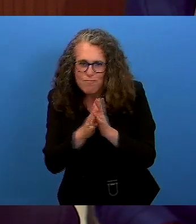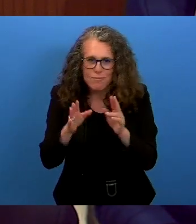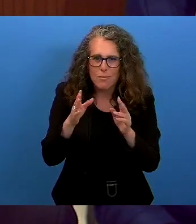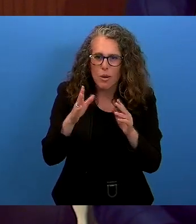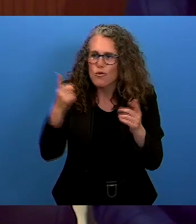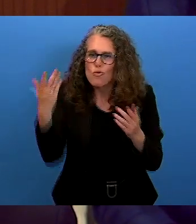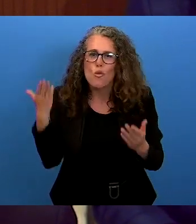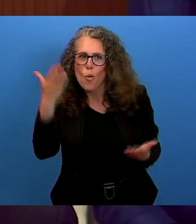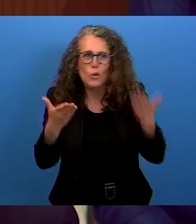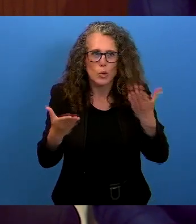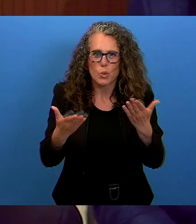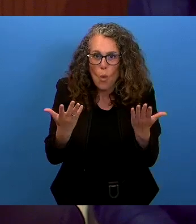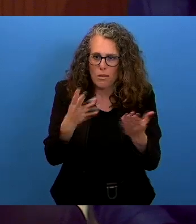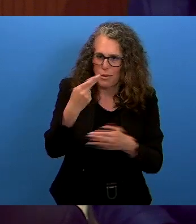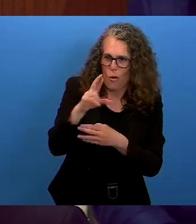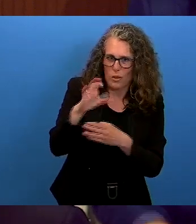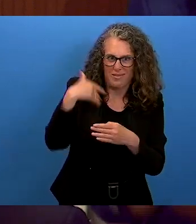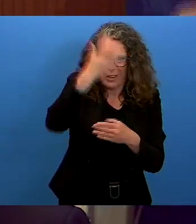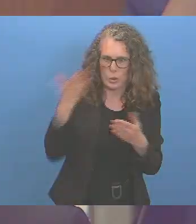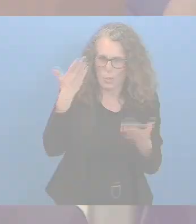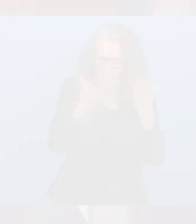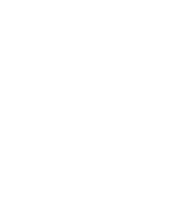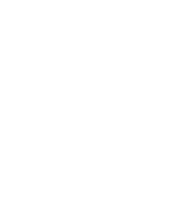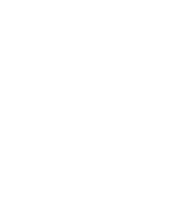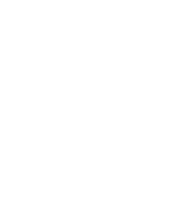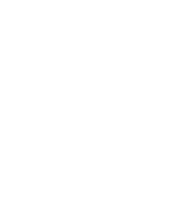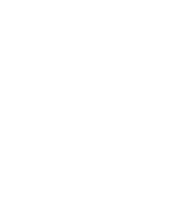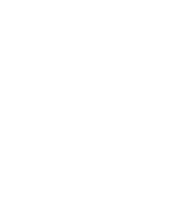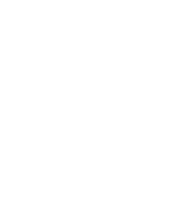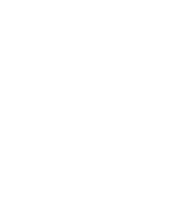proposals to the Human Rights Council. Thank you. Thank you. Thank you. You